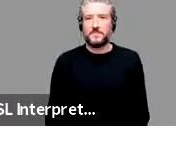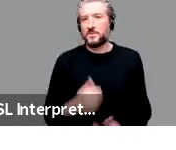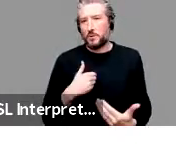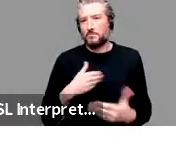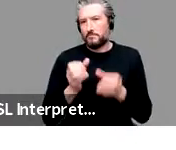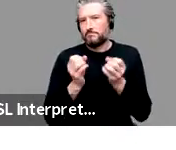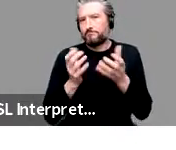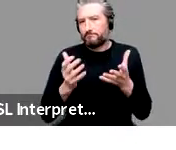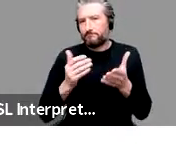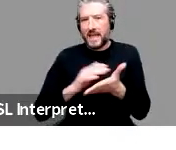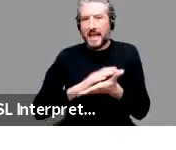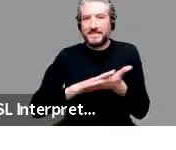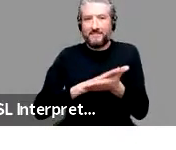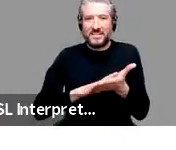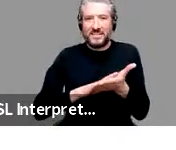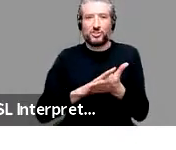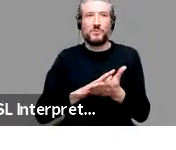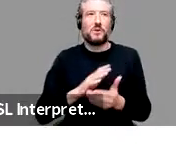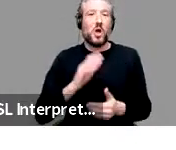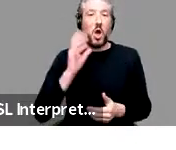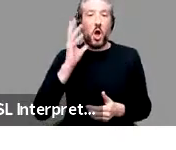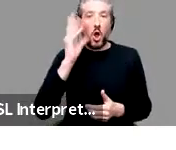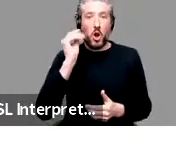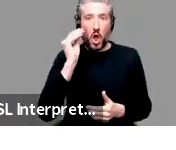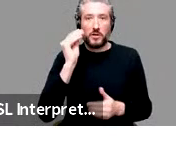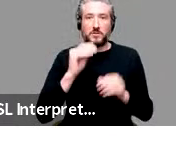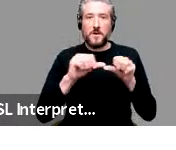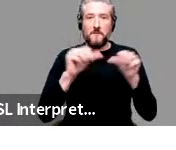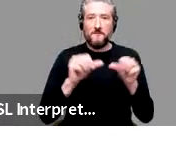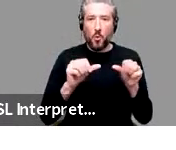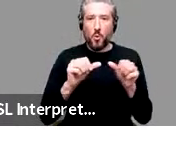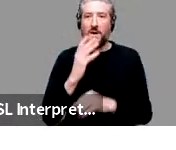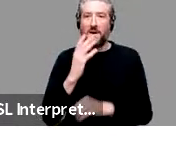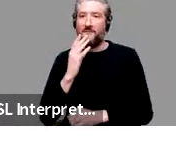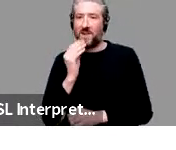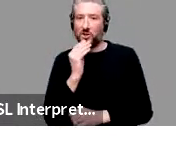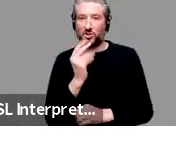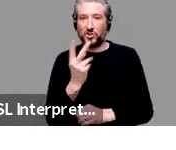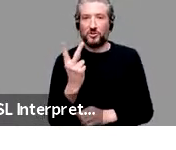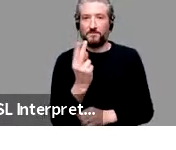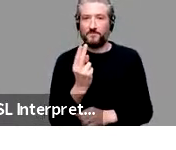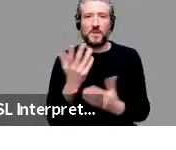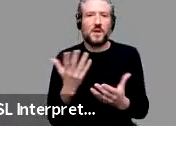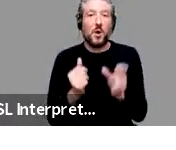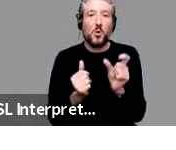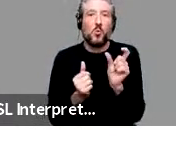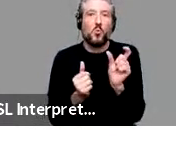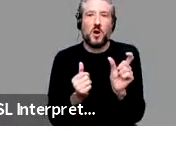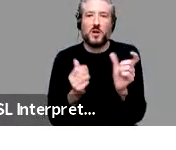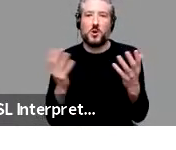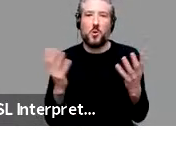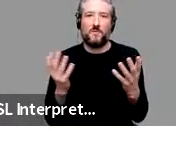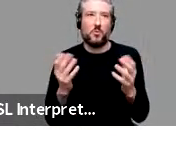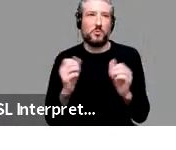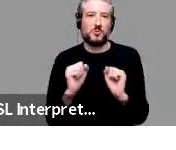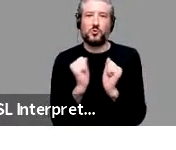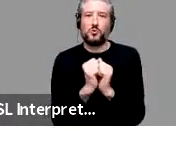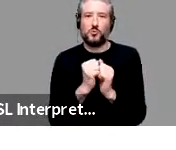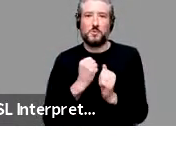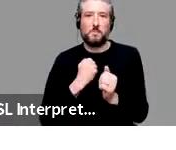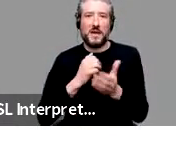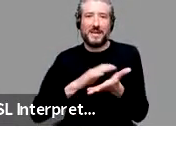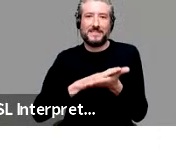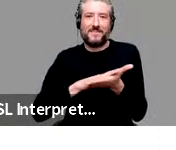are learned pairings of form and function that words fit this definition. So, um, words like break or cap one artist fifth